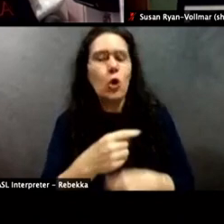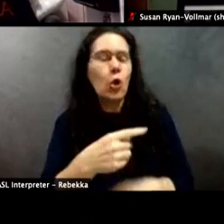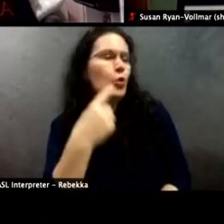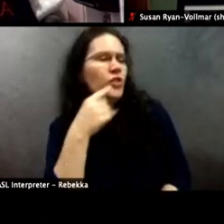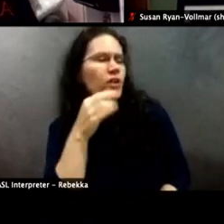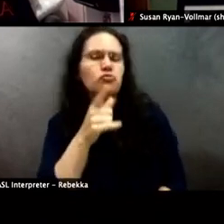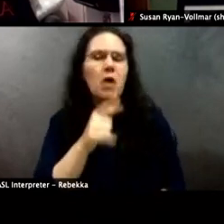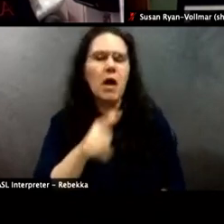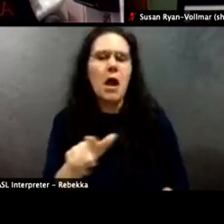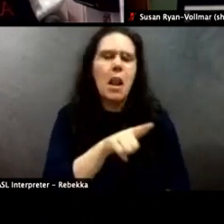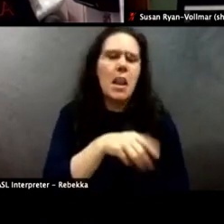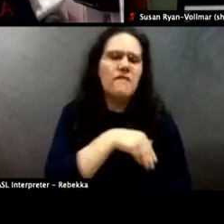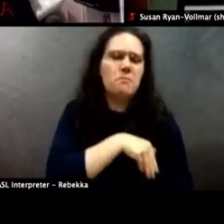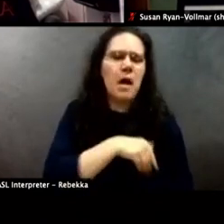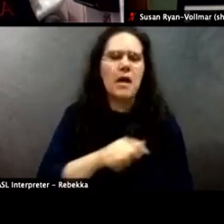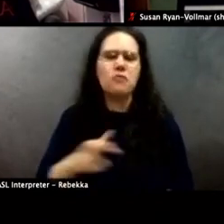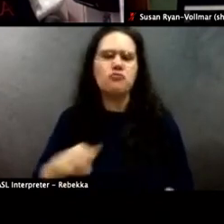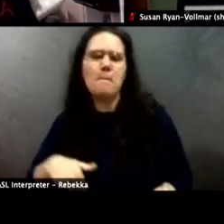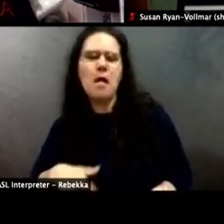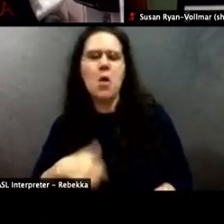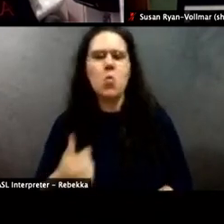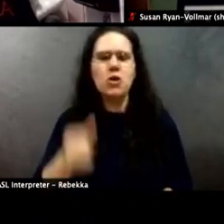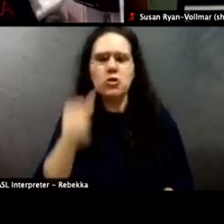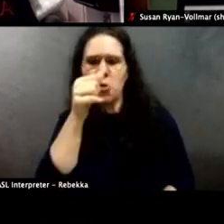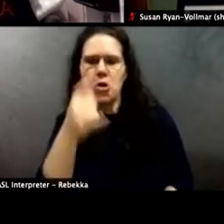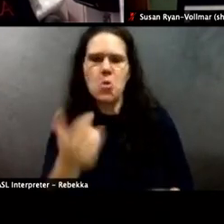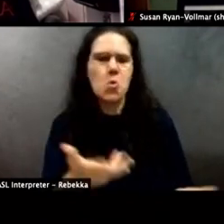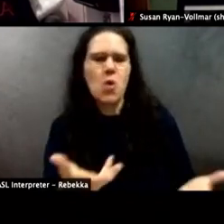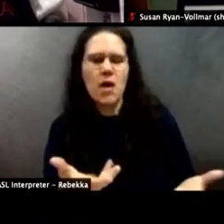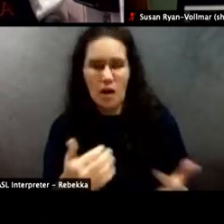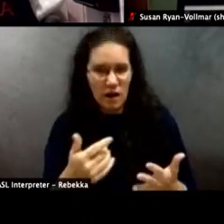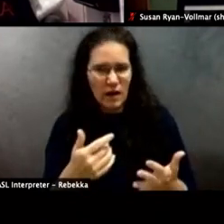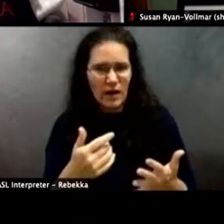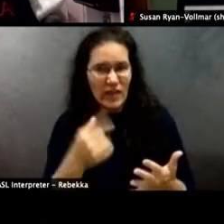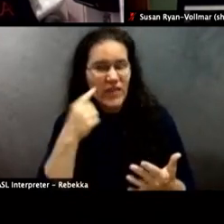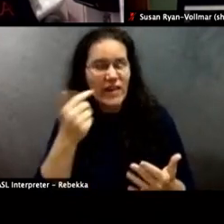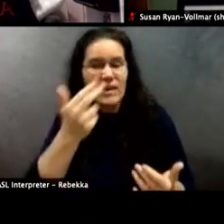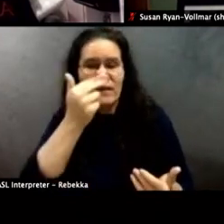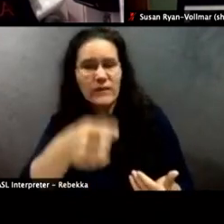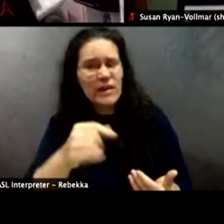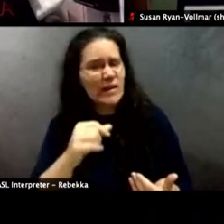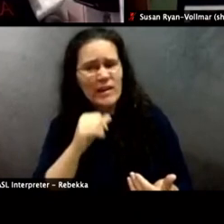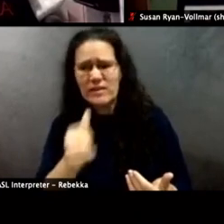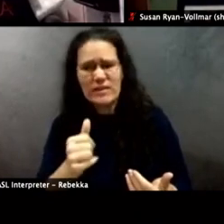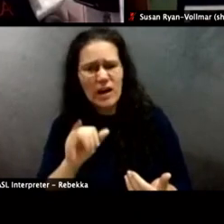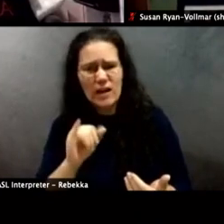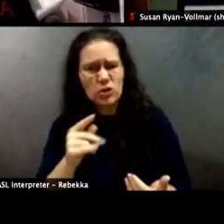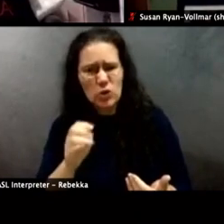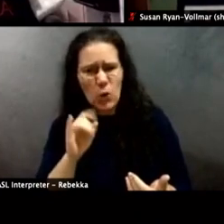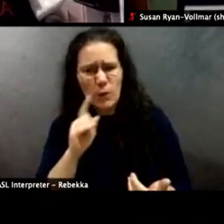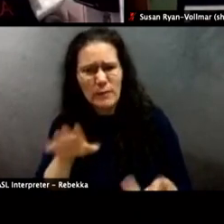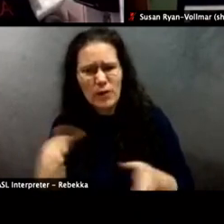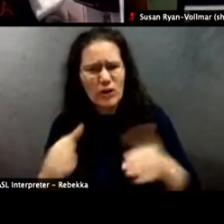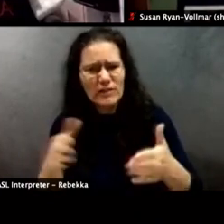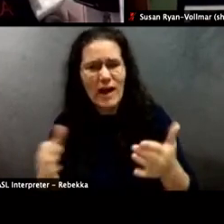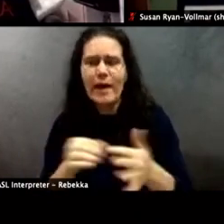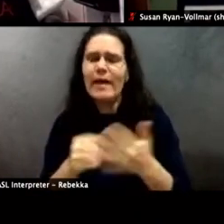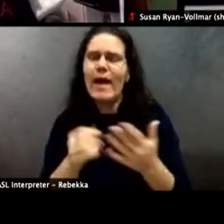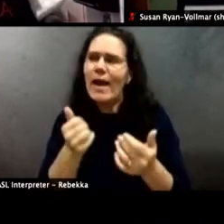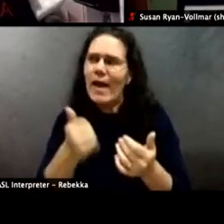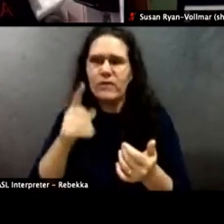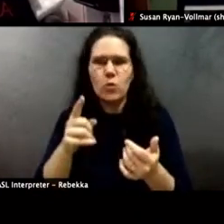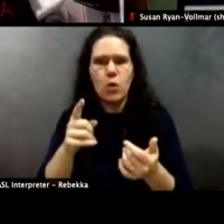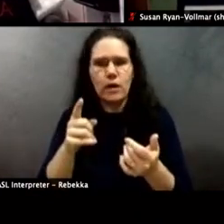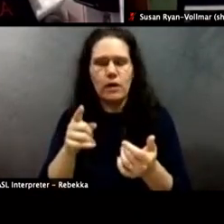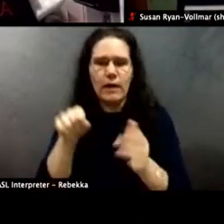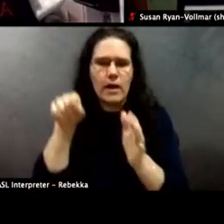pocket, right pocket. Where's the rock at? Like it's not a joke. They're playing with people's lives. Some people are losing their lives over this. Not everyone's getting murdered over it. Some are